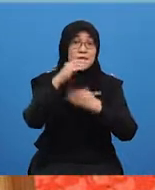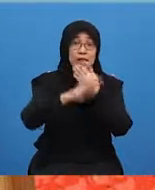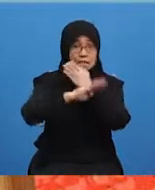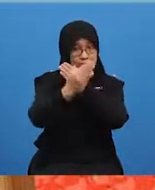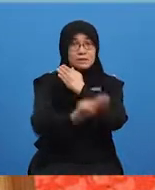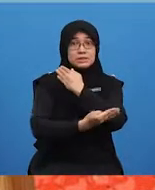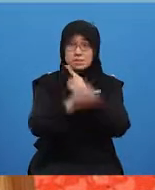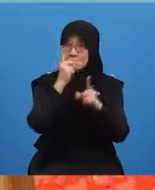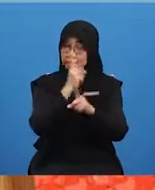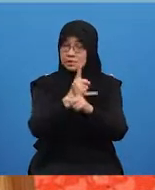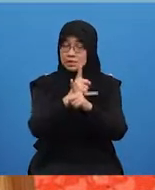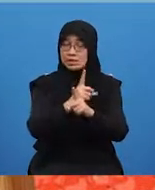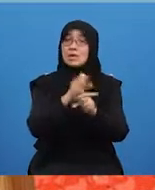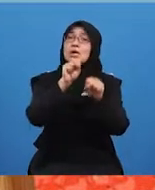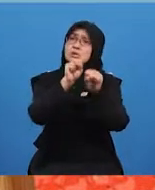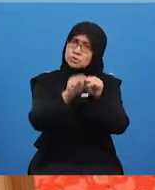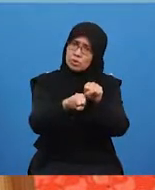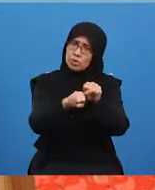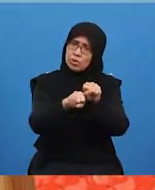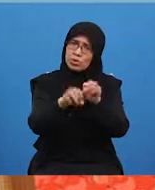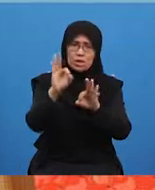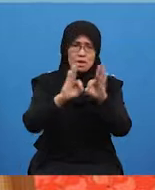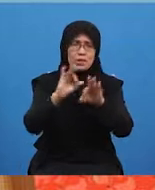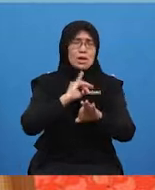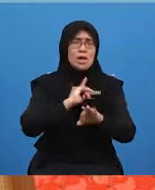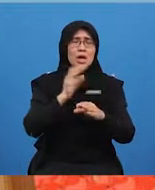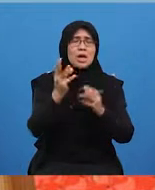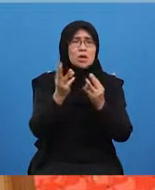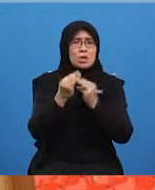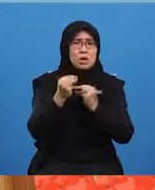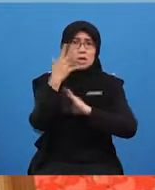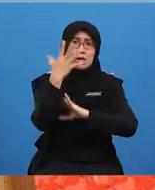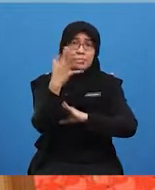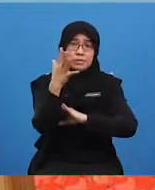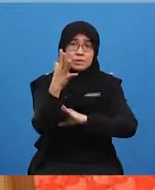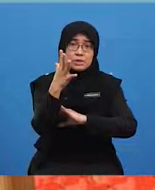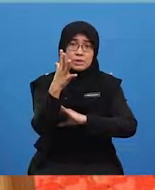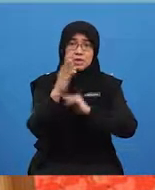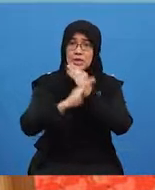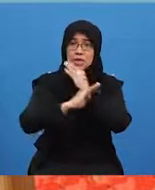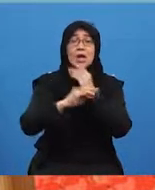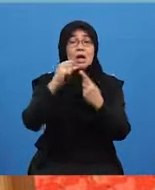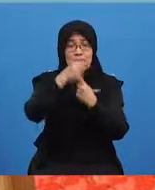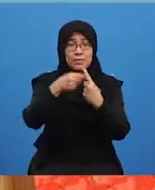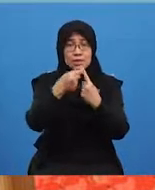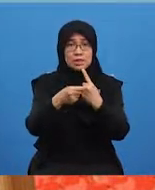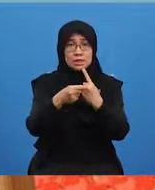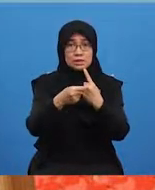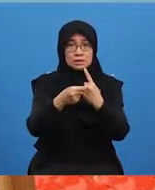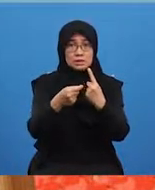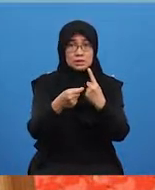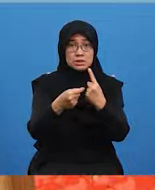Right? So, if I want 15 bananas, I just have to add